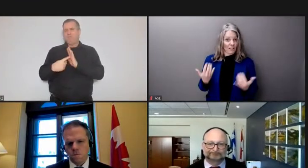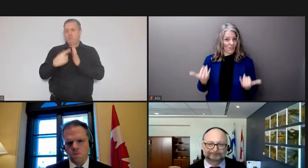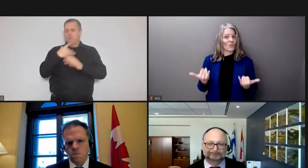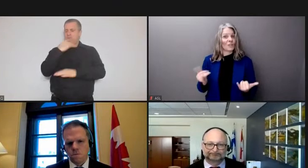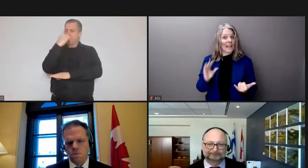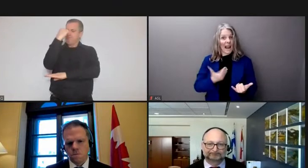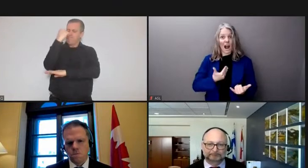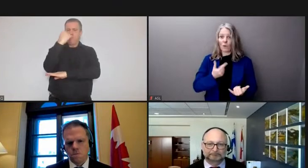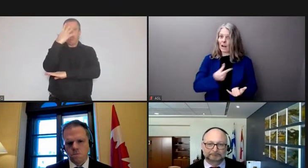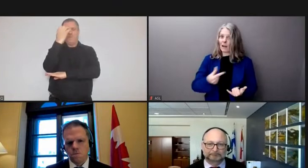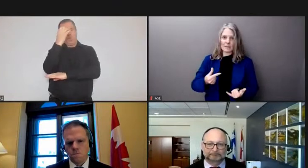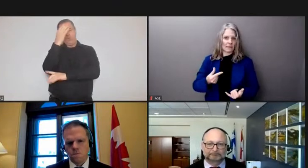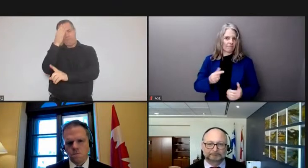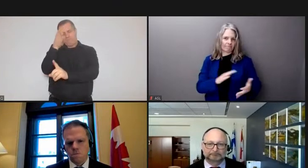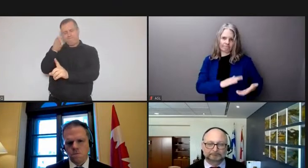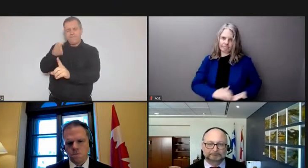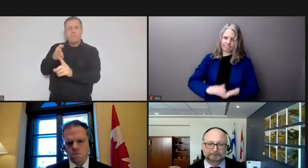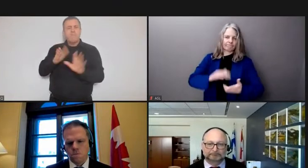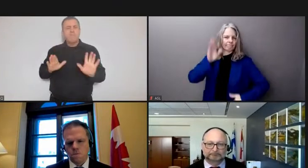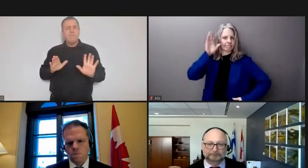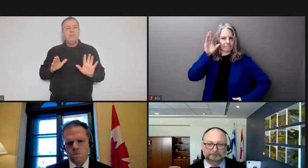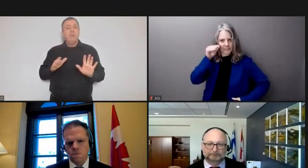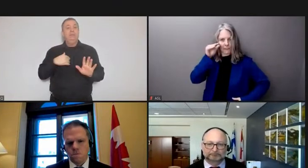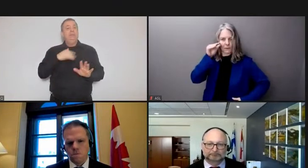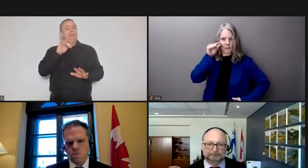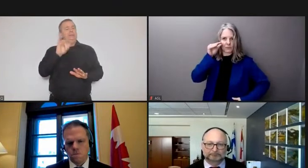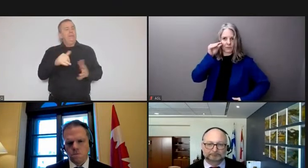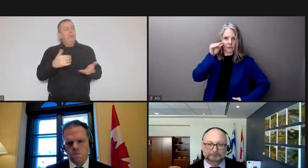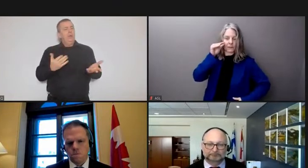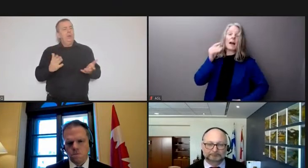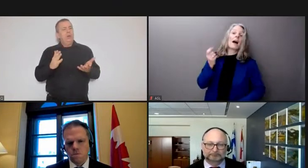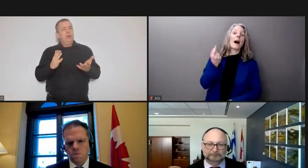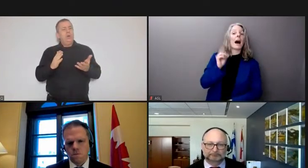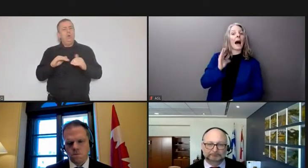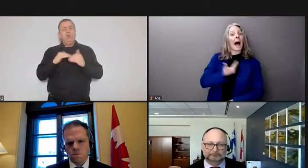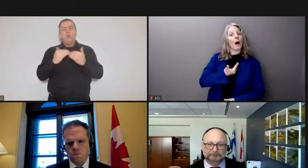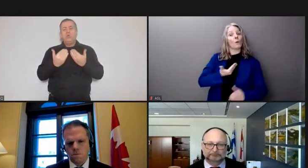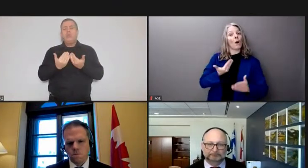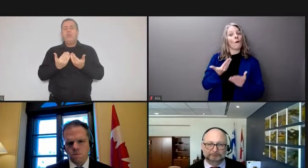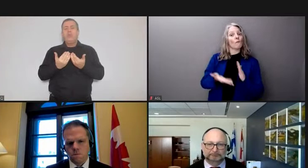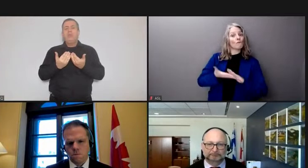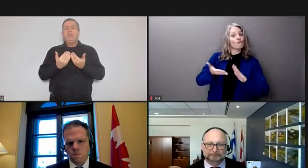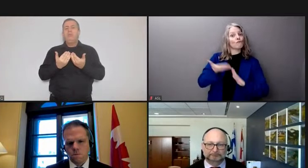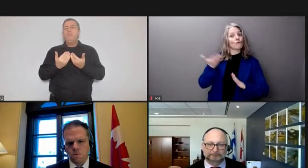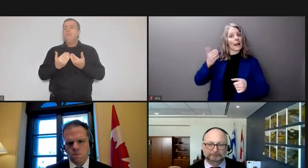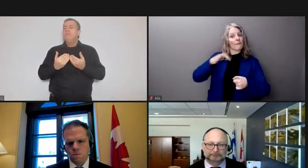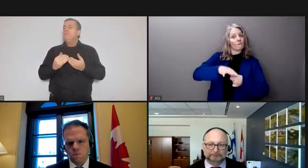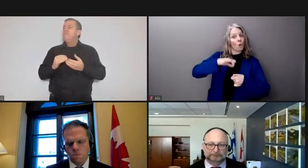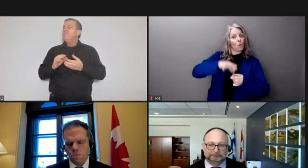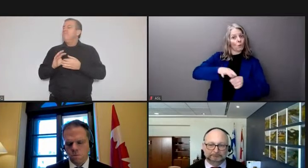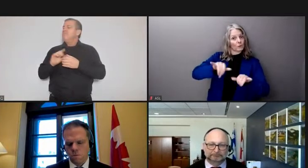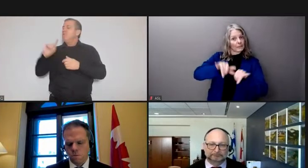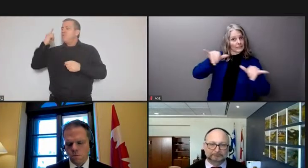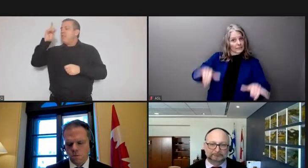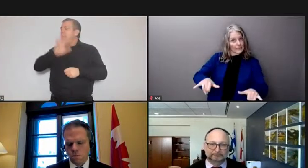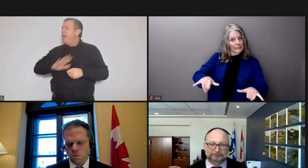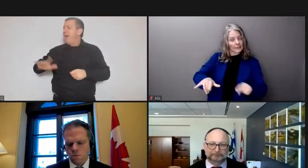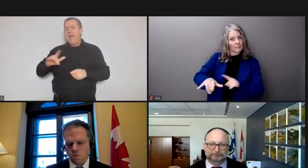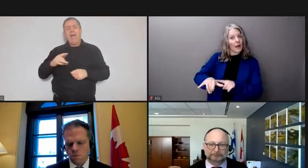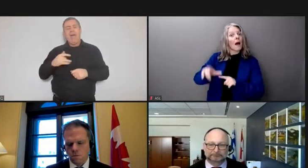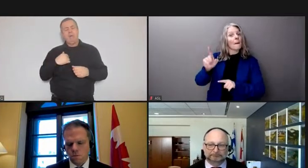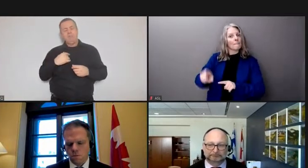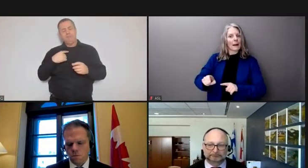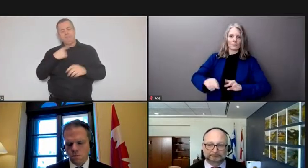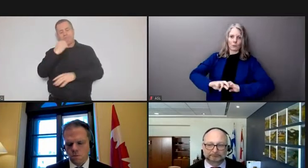resolute a liberal democracy must be prepared to defend